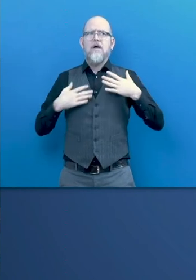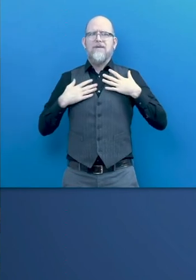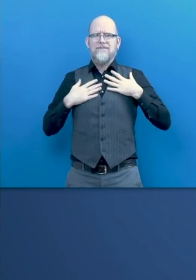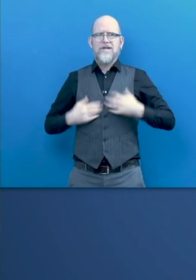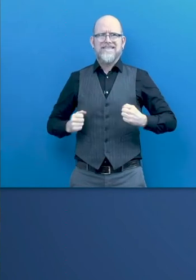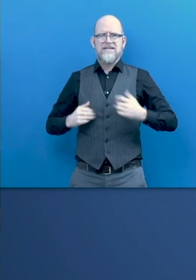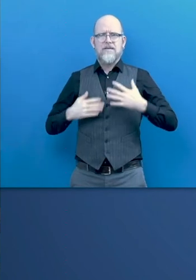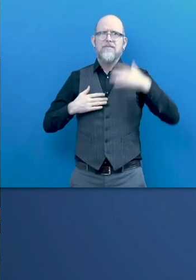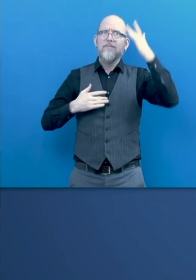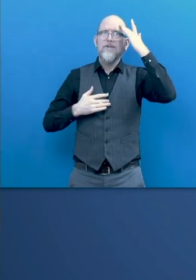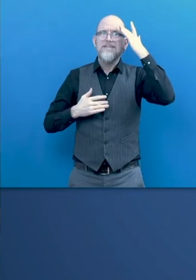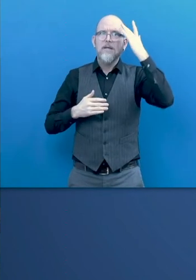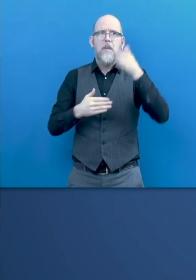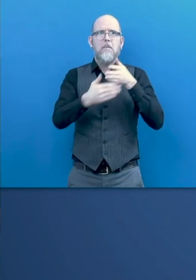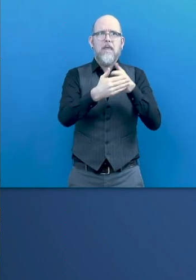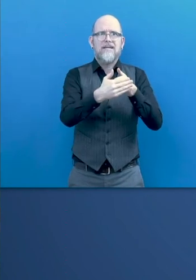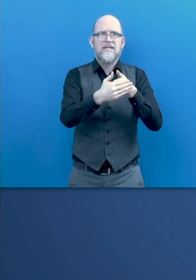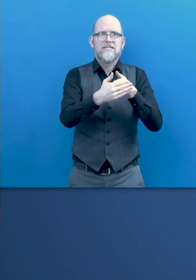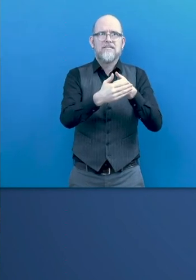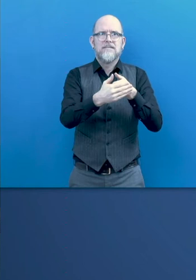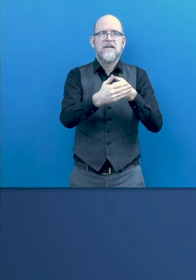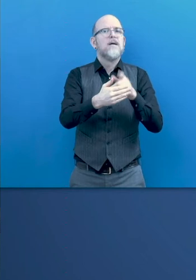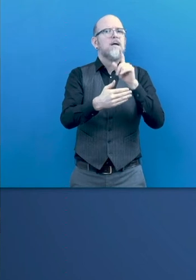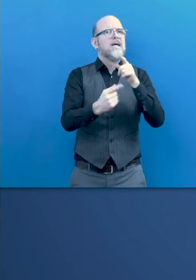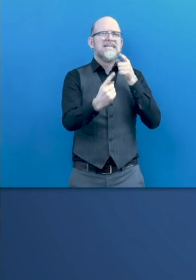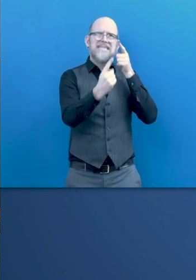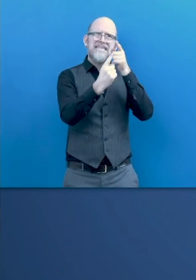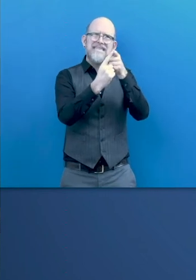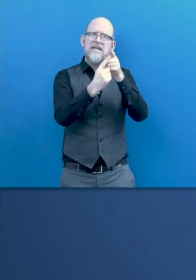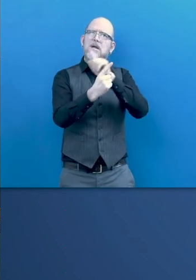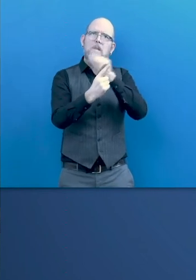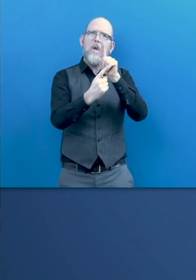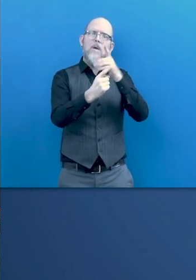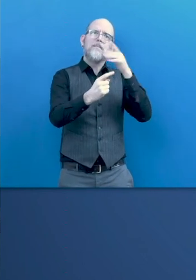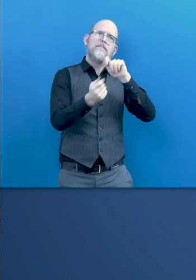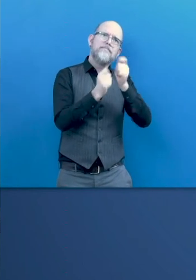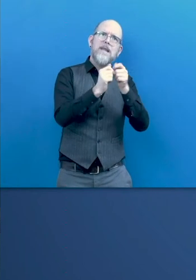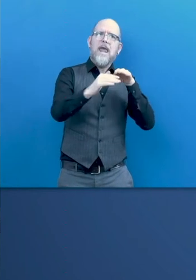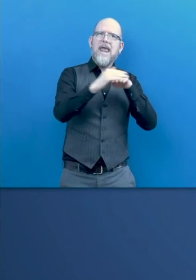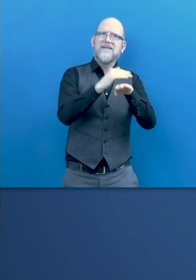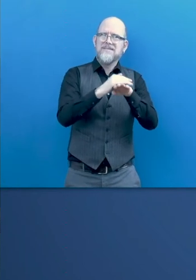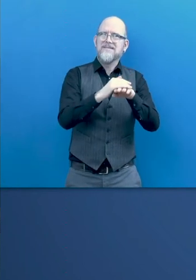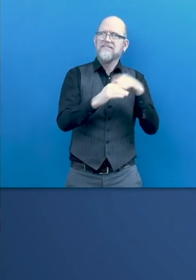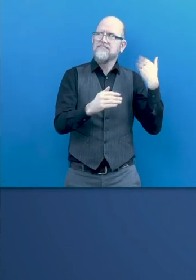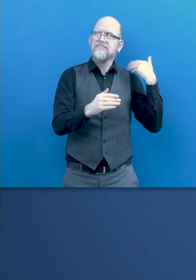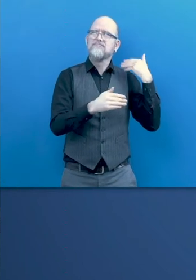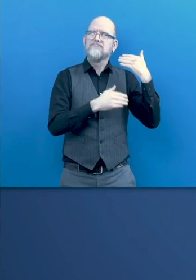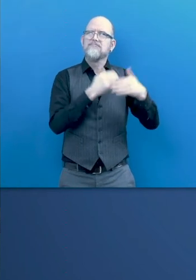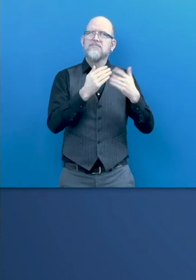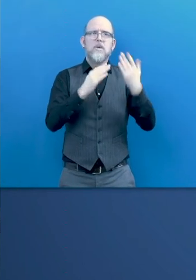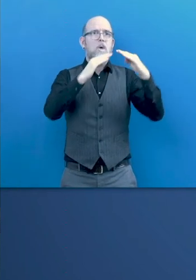main objectives for accessibility, but nowadays, without forgetting physical barriers, mobility